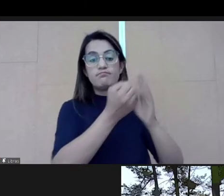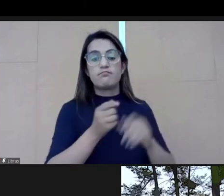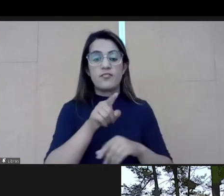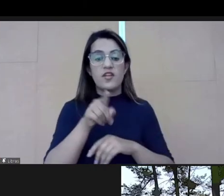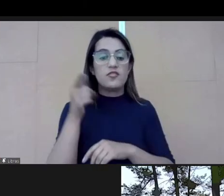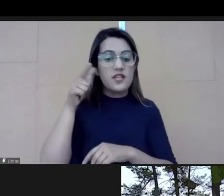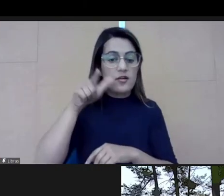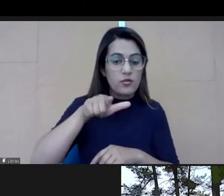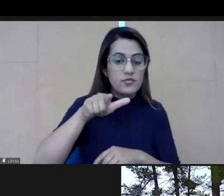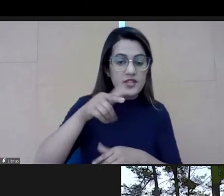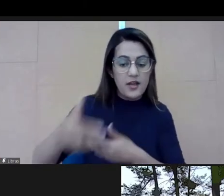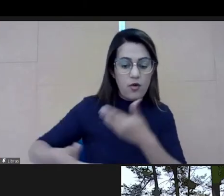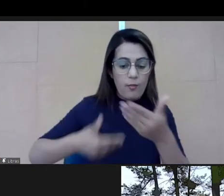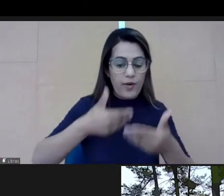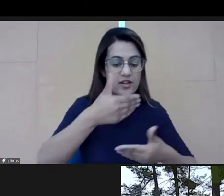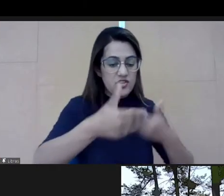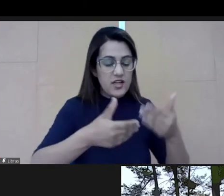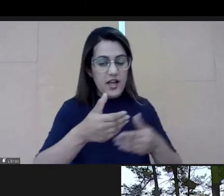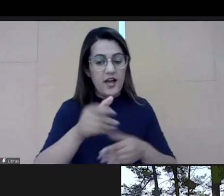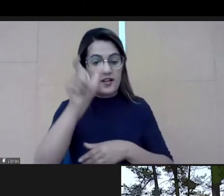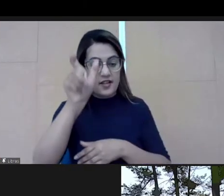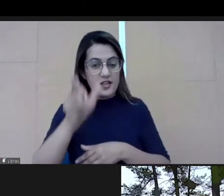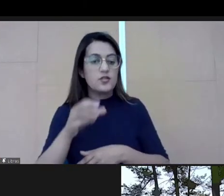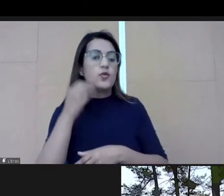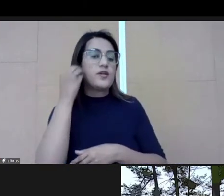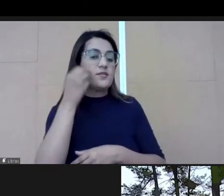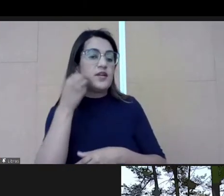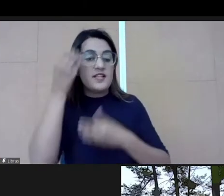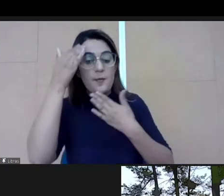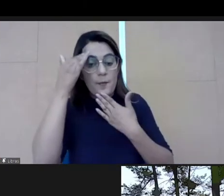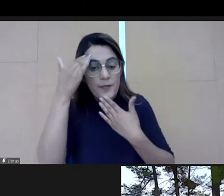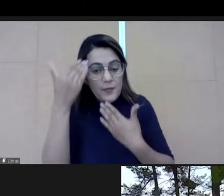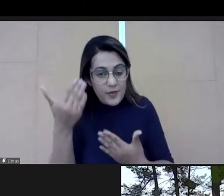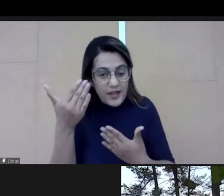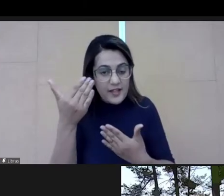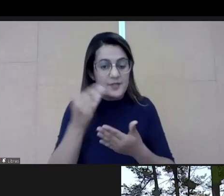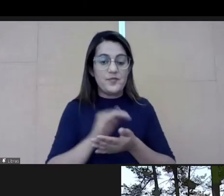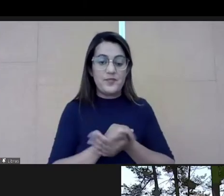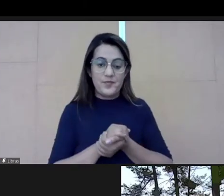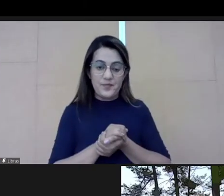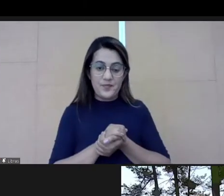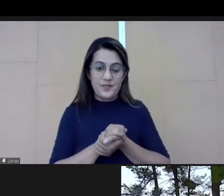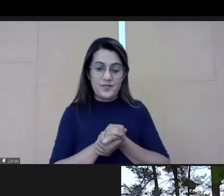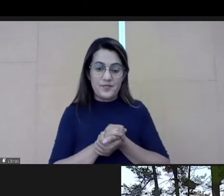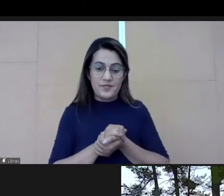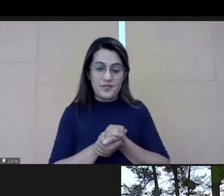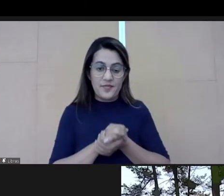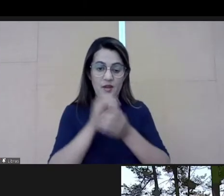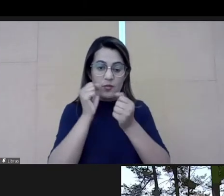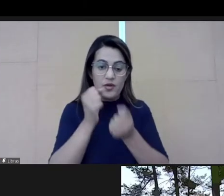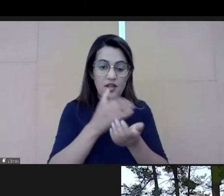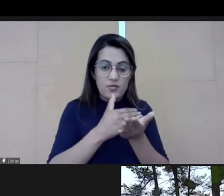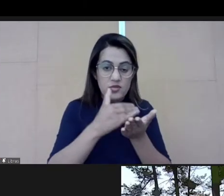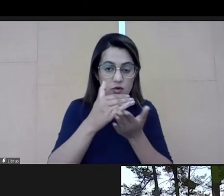level? Thanks a lot. We can start with Neil first and then we can go to Puja.